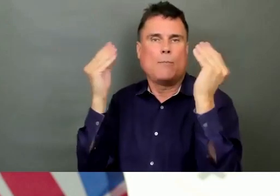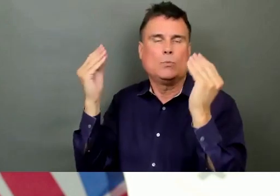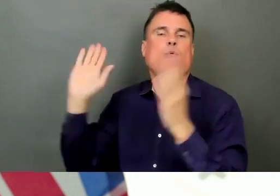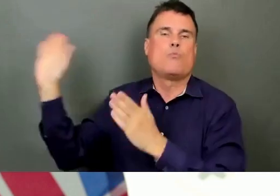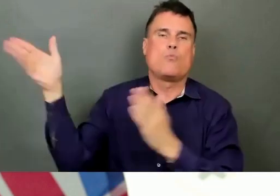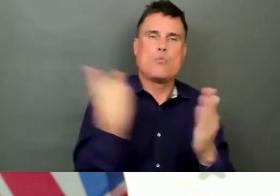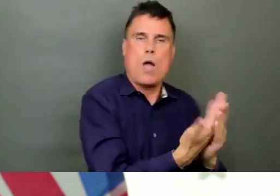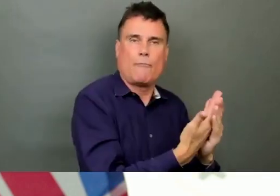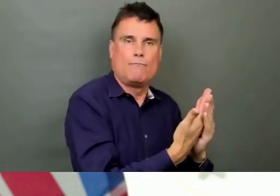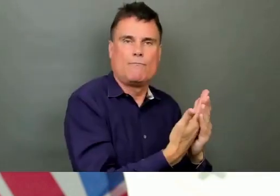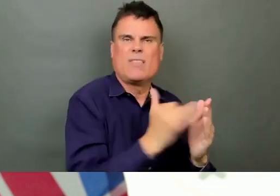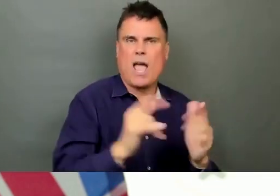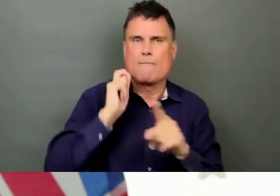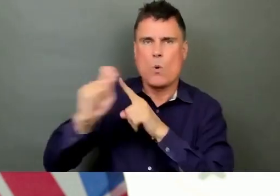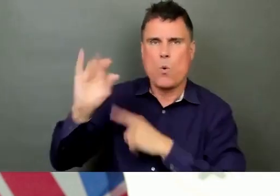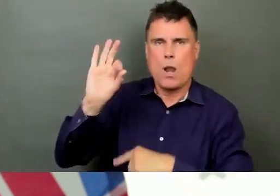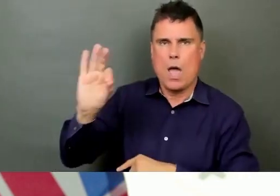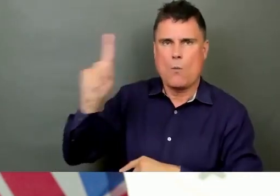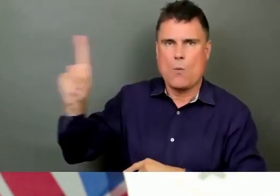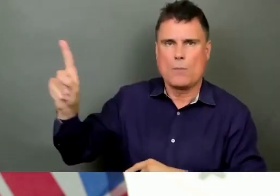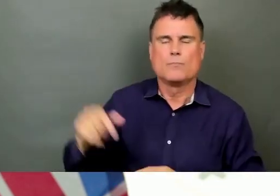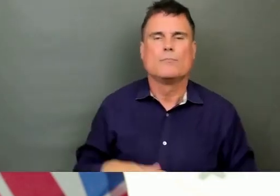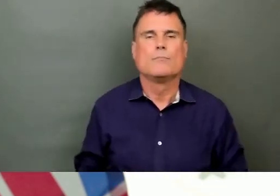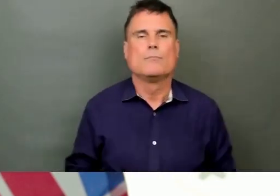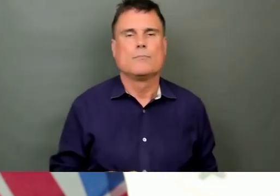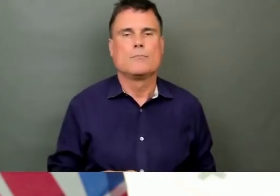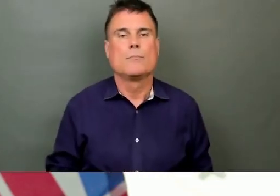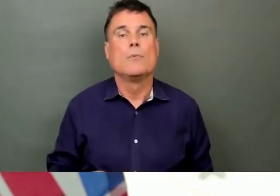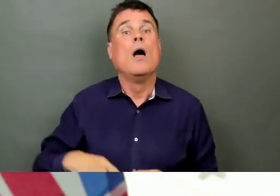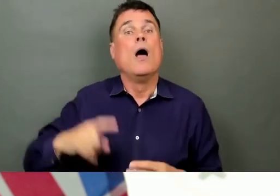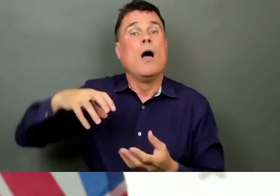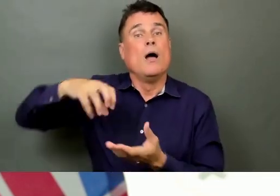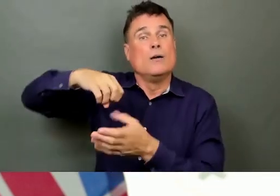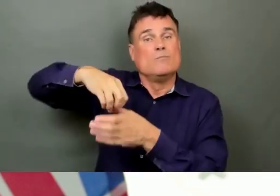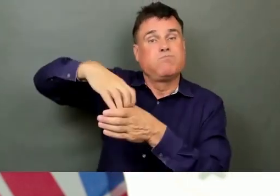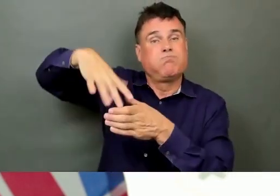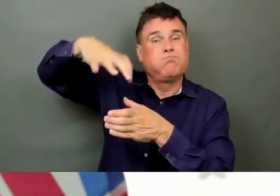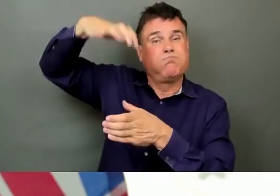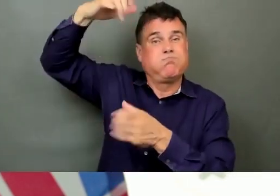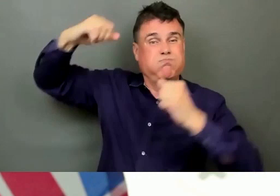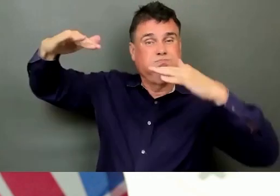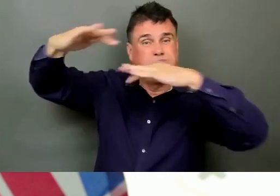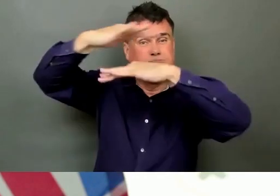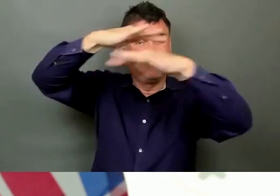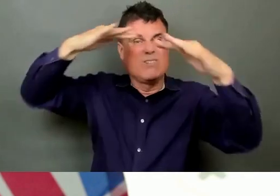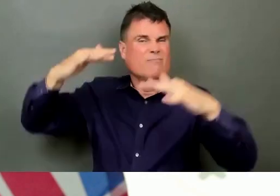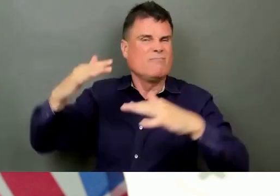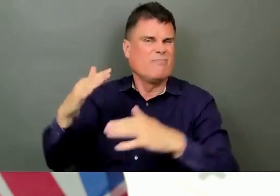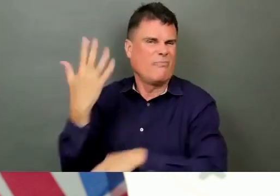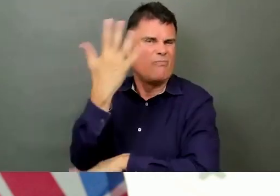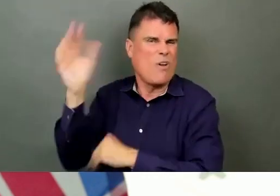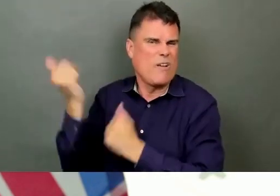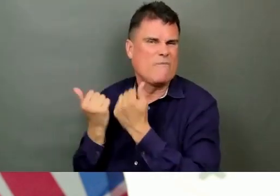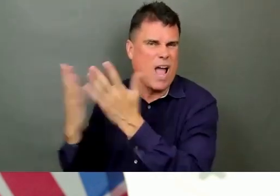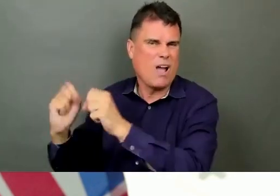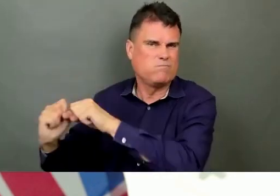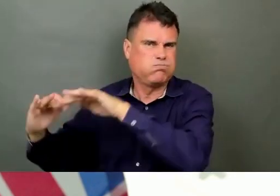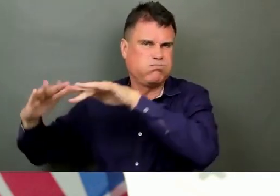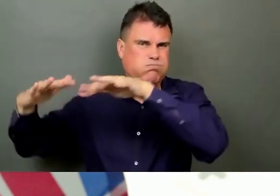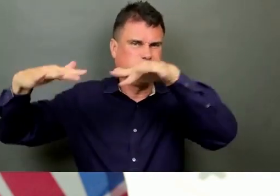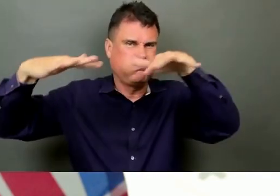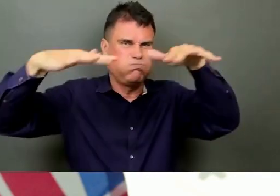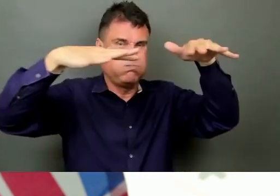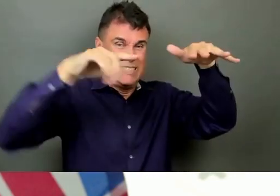province through the past several weeks. The forecast is showing that we are going to have a change in weather systems